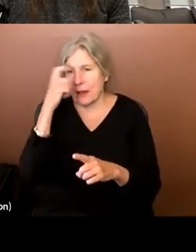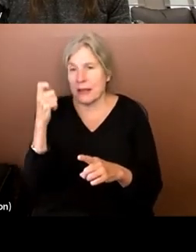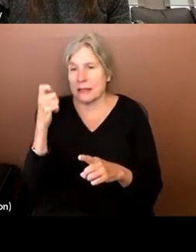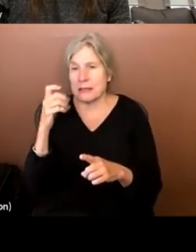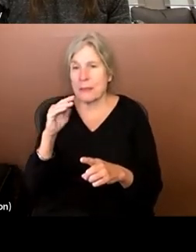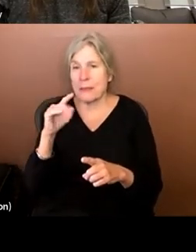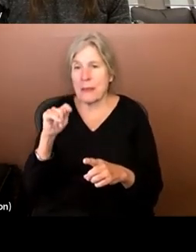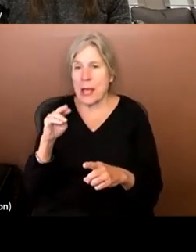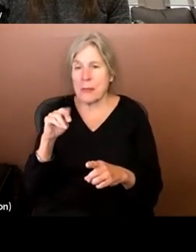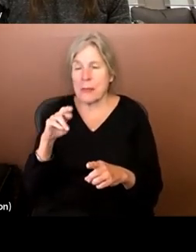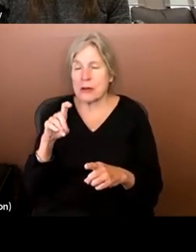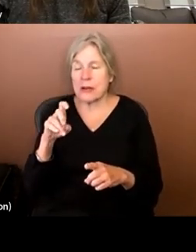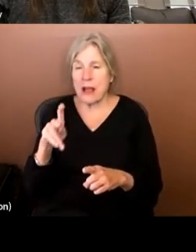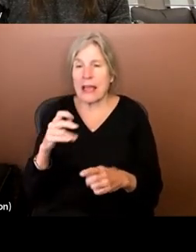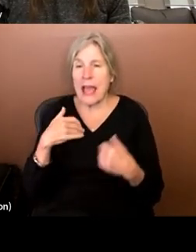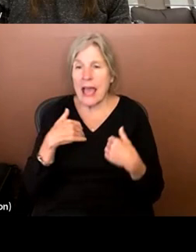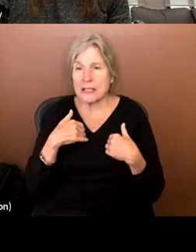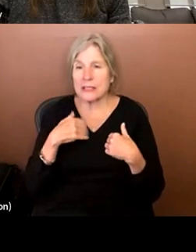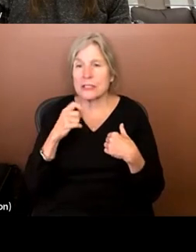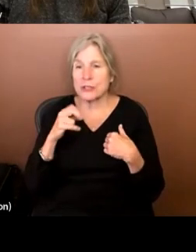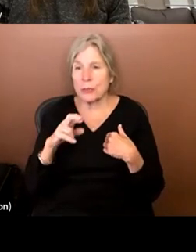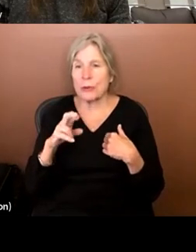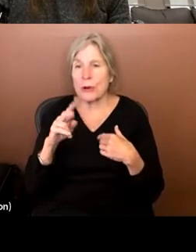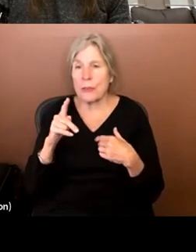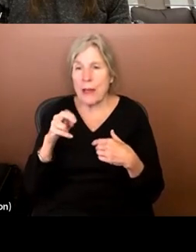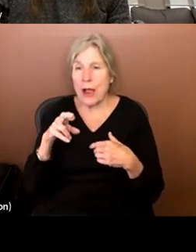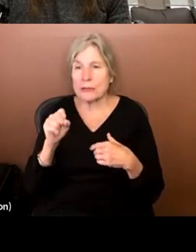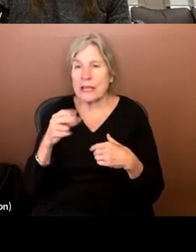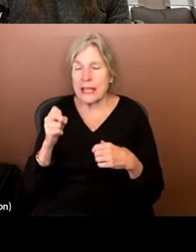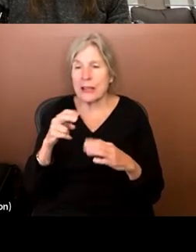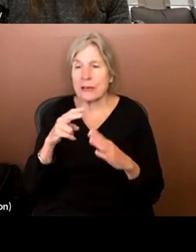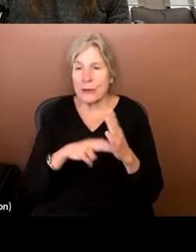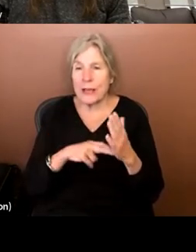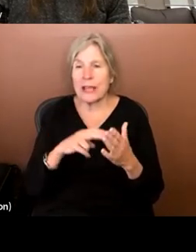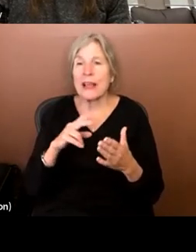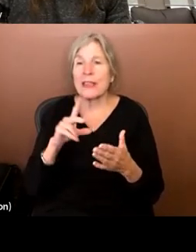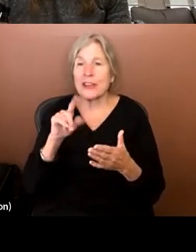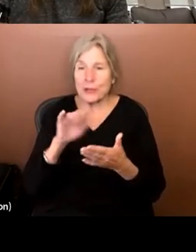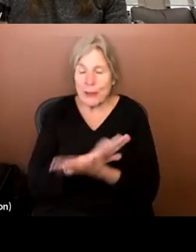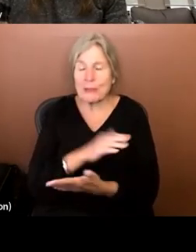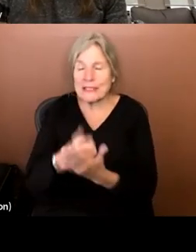Murdock is a superhero, has superpowers, he actually can read the actual newspaper with his fingers.